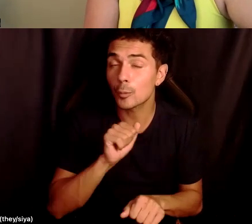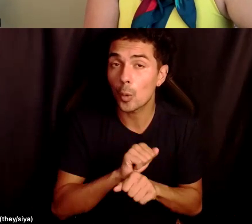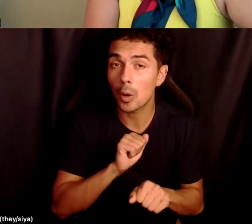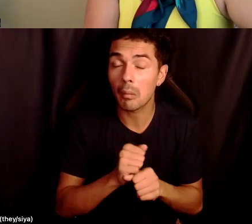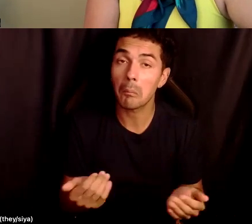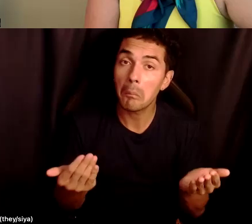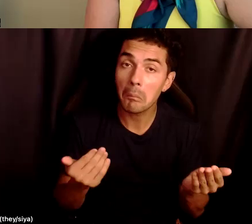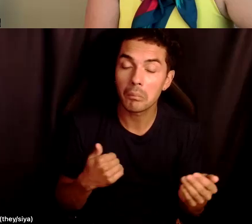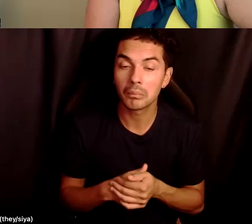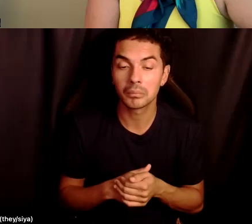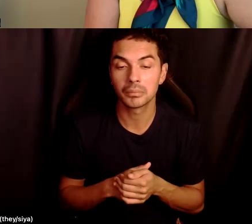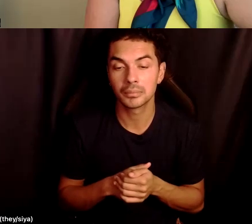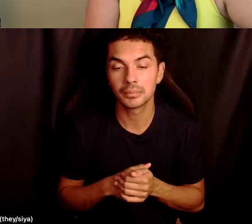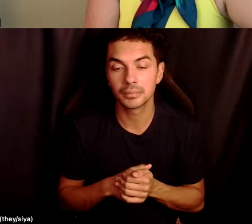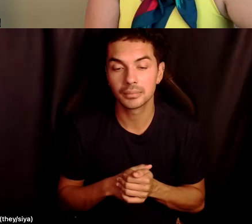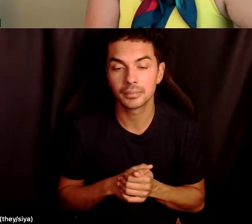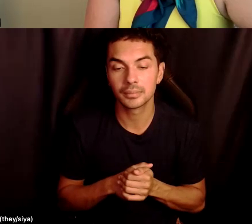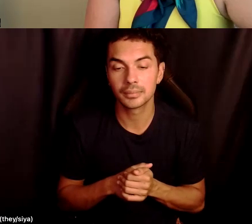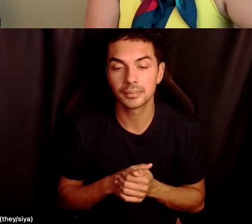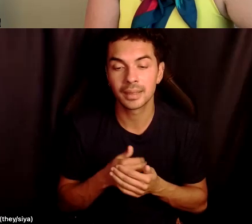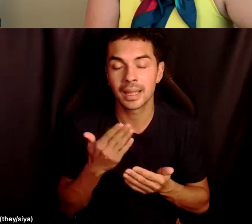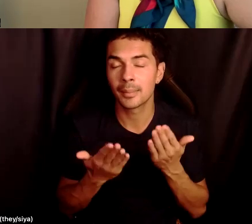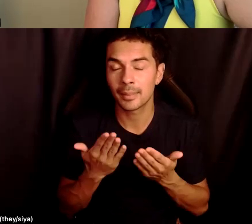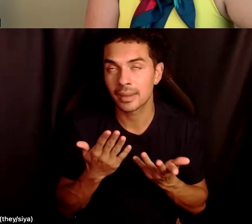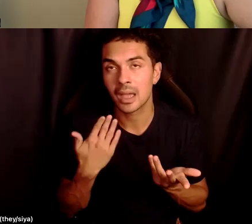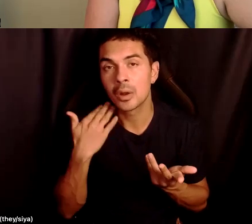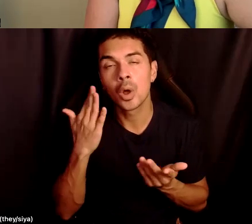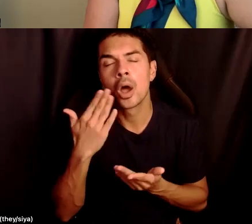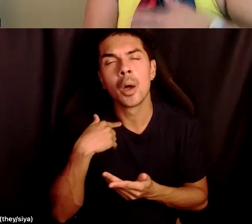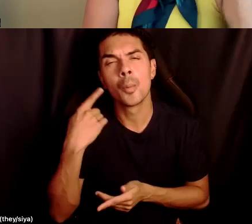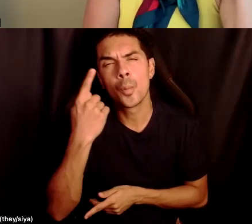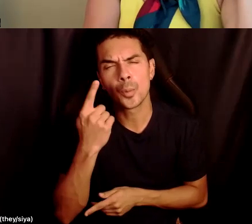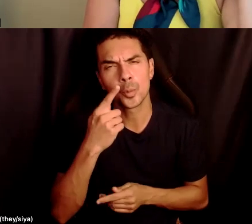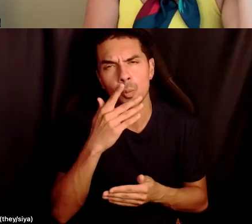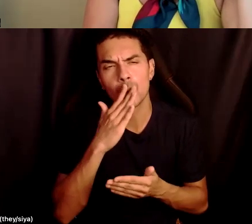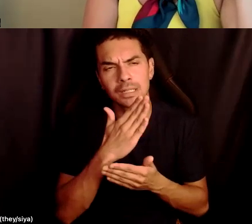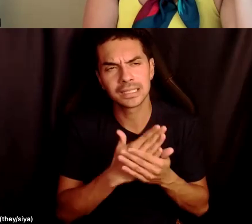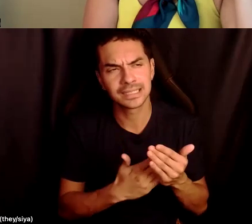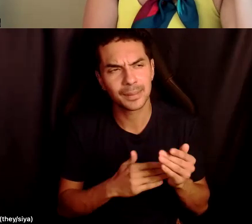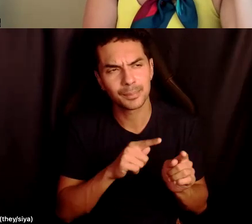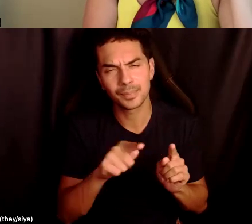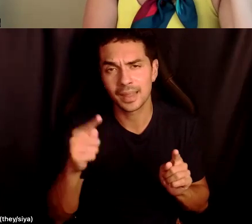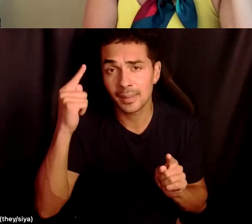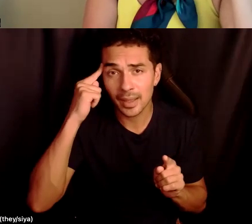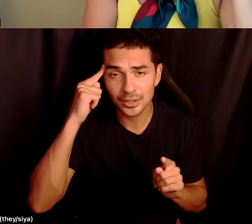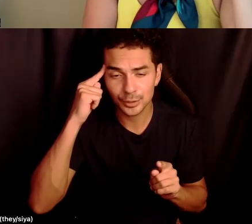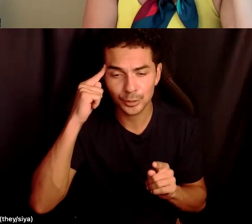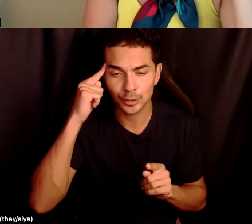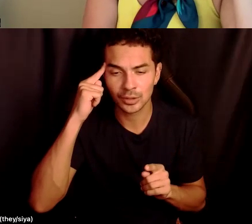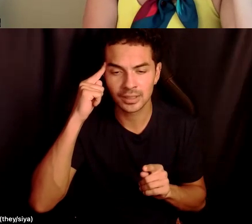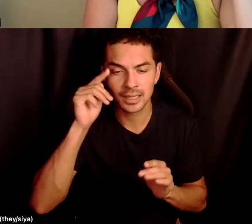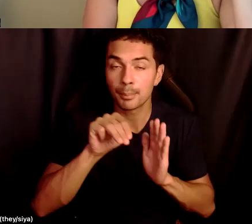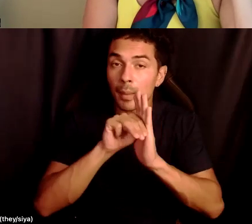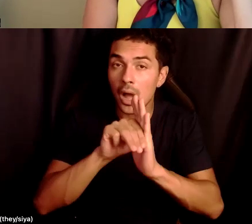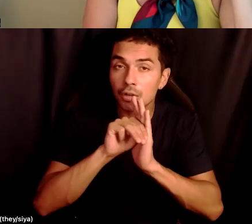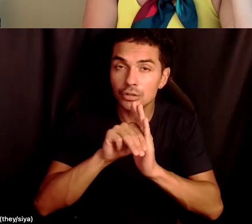And, um, I'm, I'm wondering about, you know, what are some mental models or what are some kind of